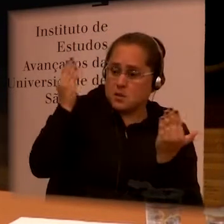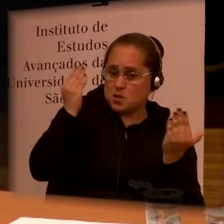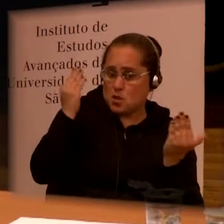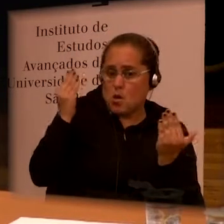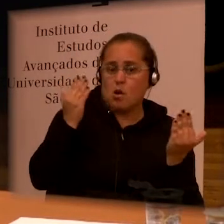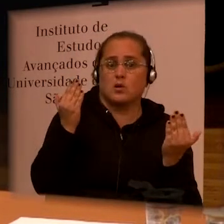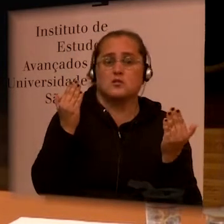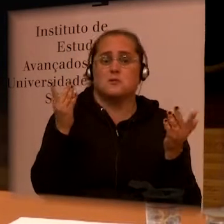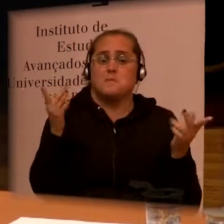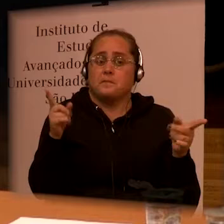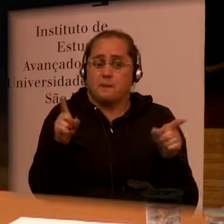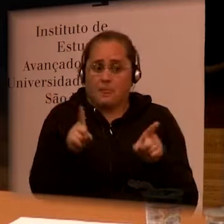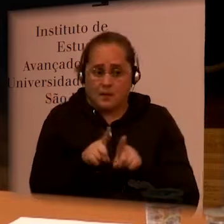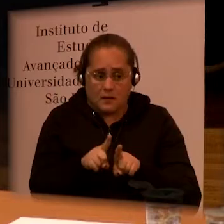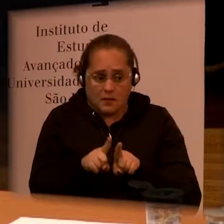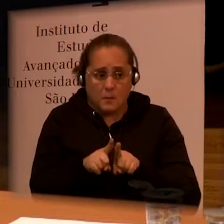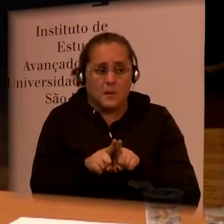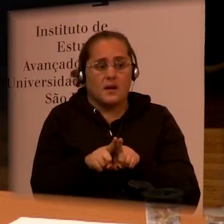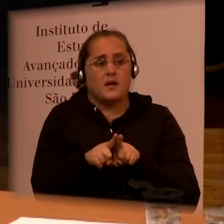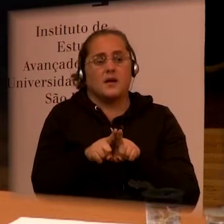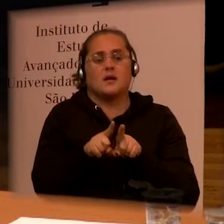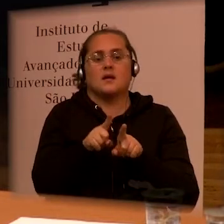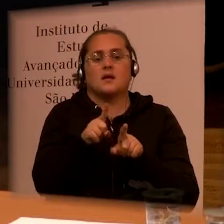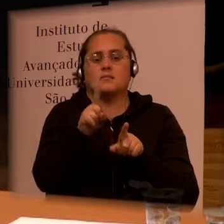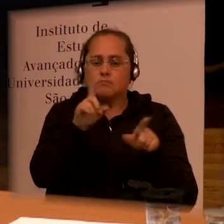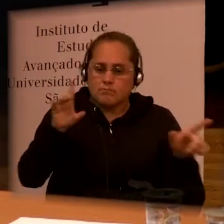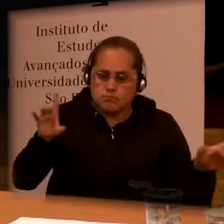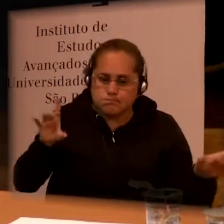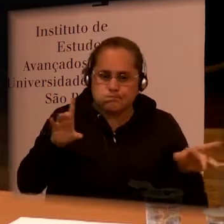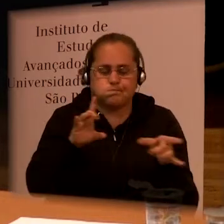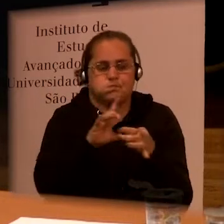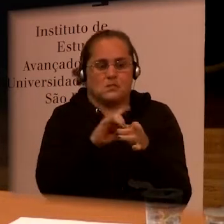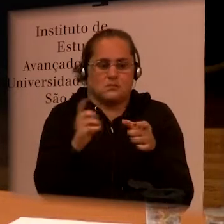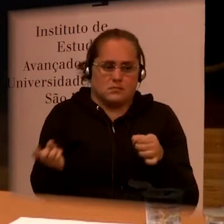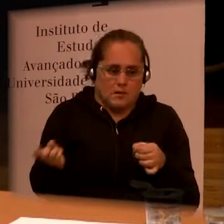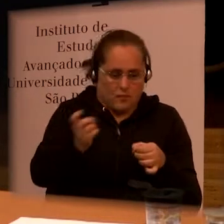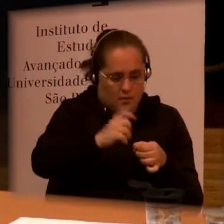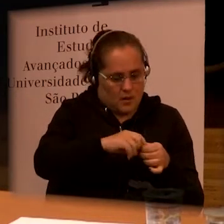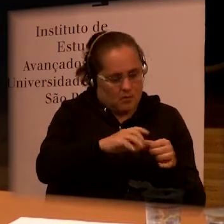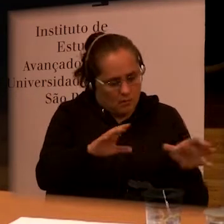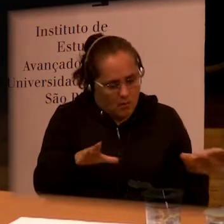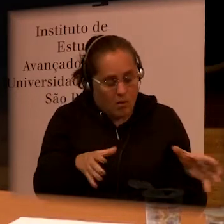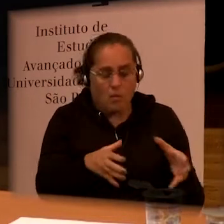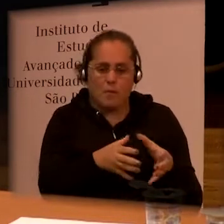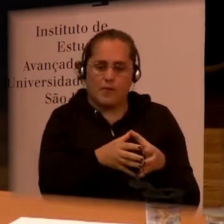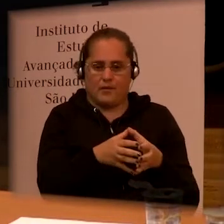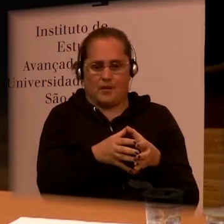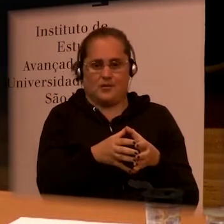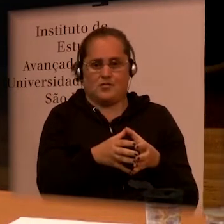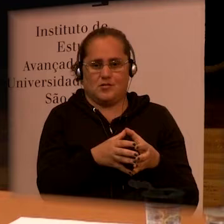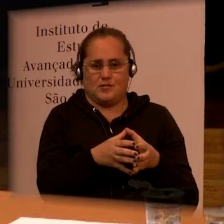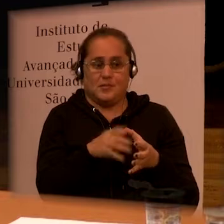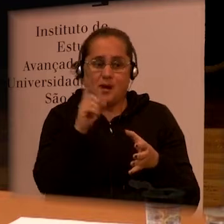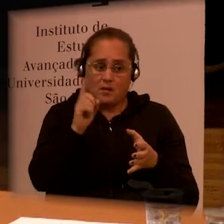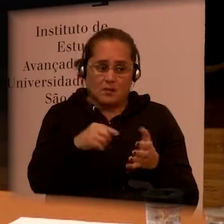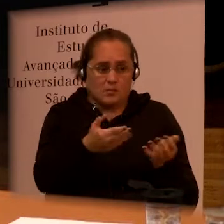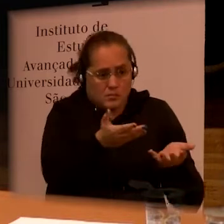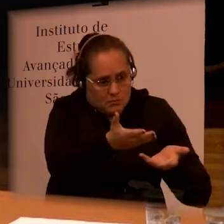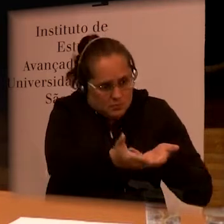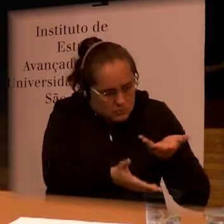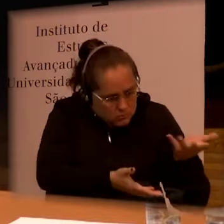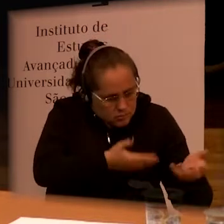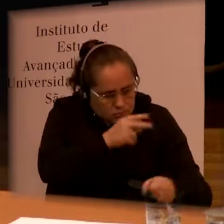integration back into the community and that kind of model of care I see very rarely and is